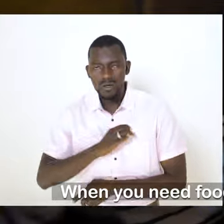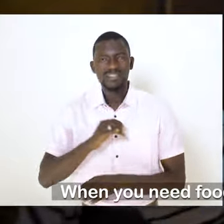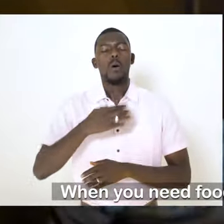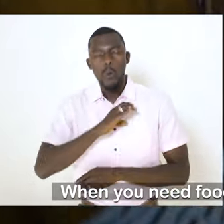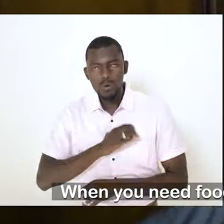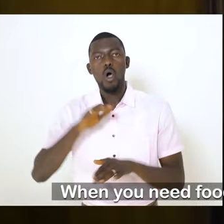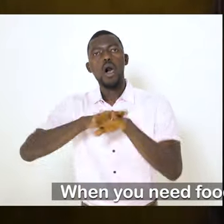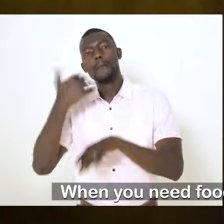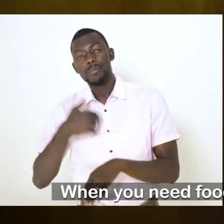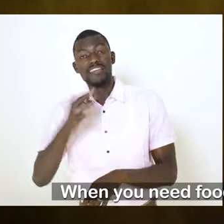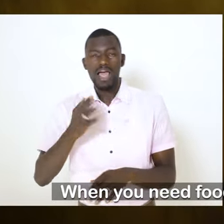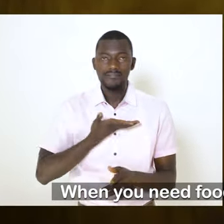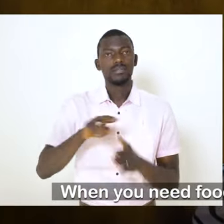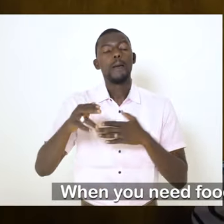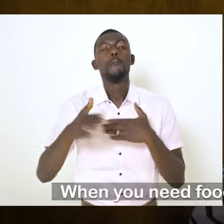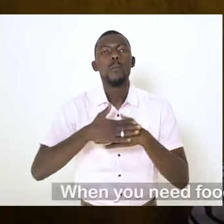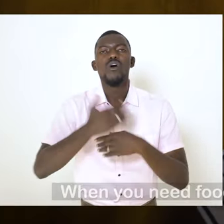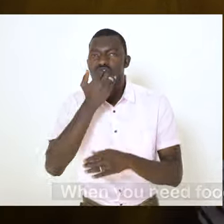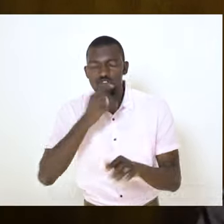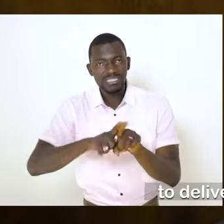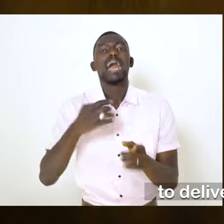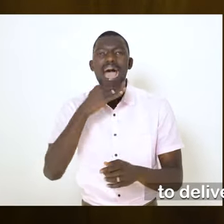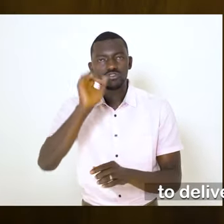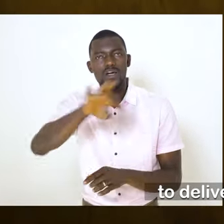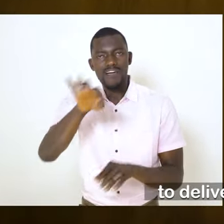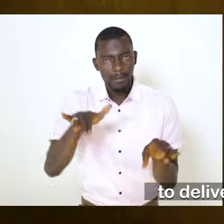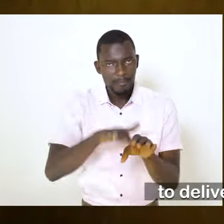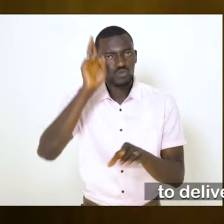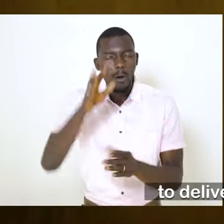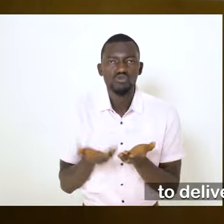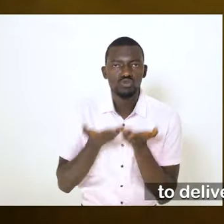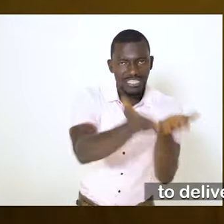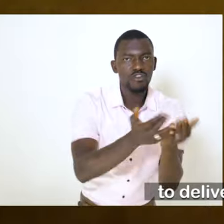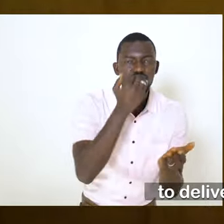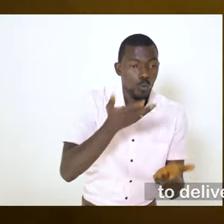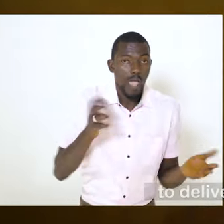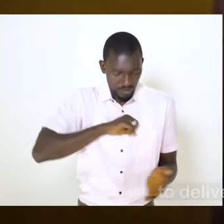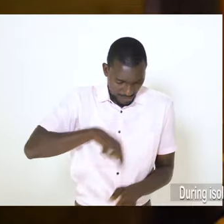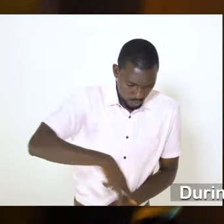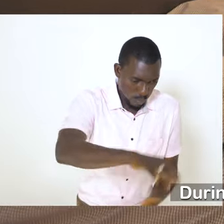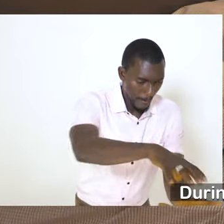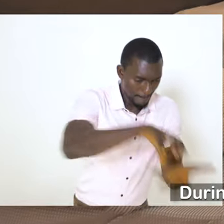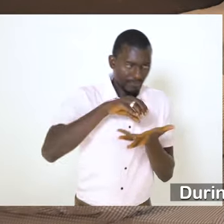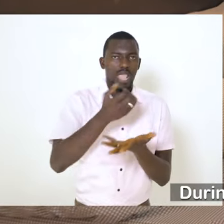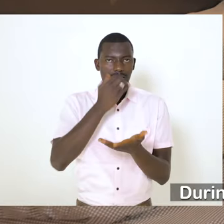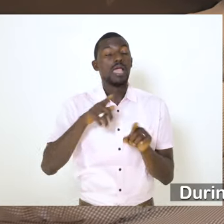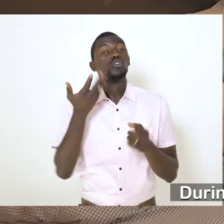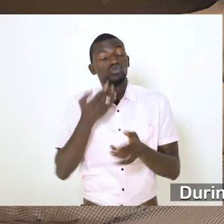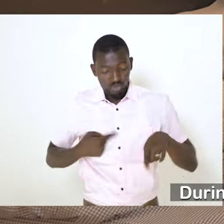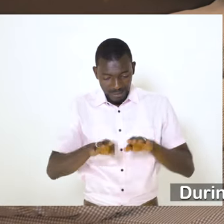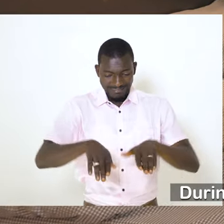you need food or personal supplies, please ask a member of your household to deliver them to your doorstep where you can pick them up. During isolation,